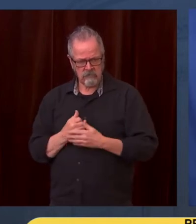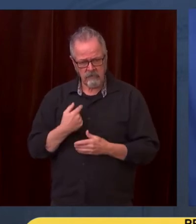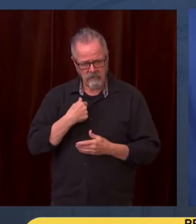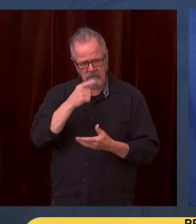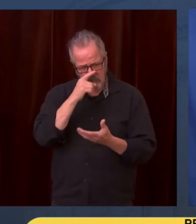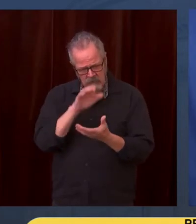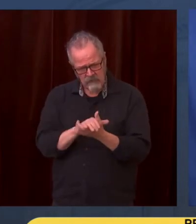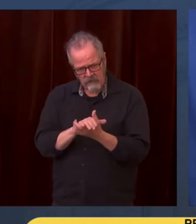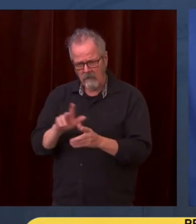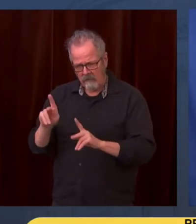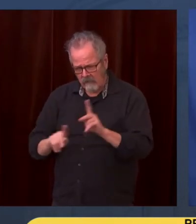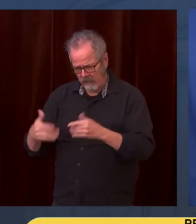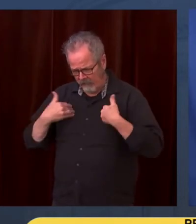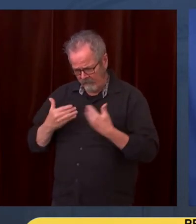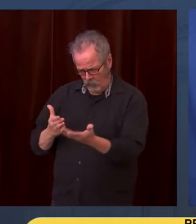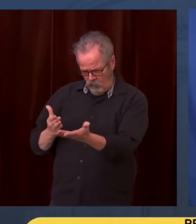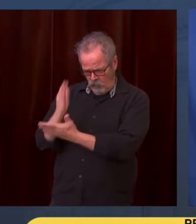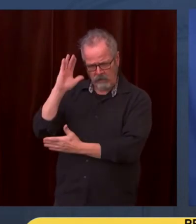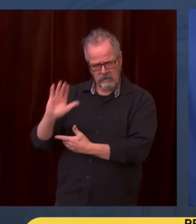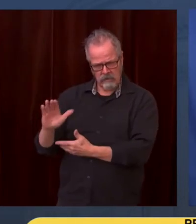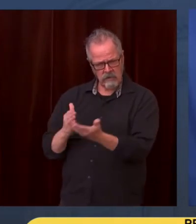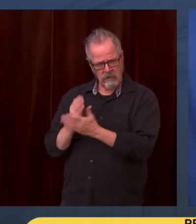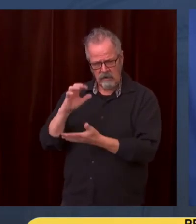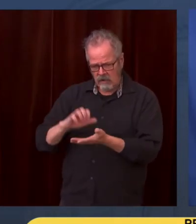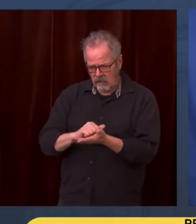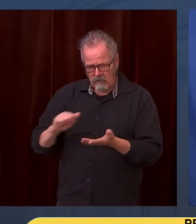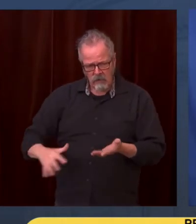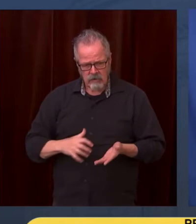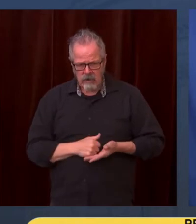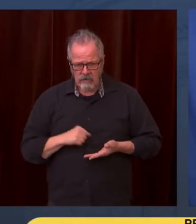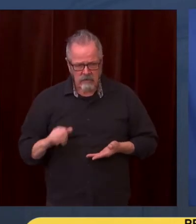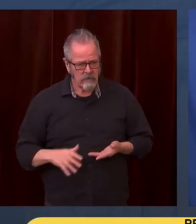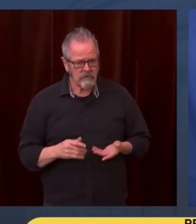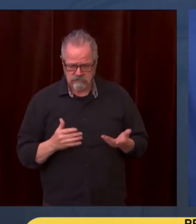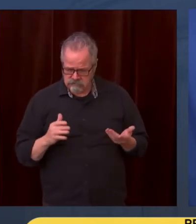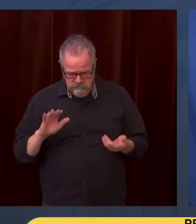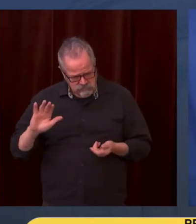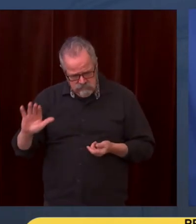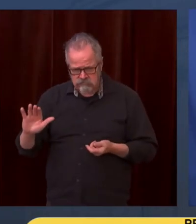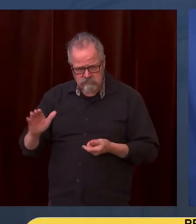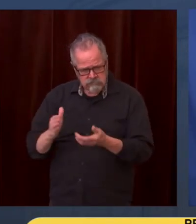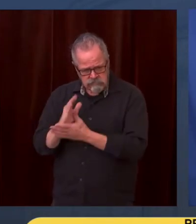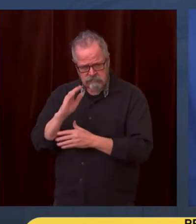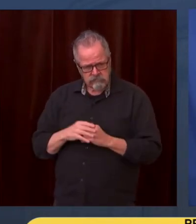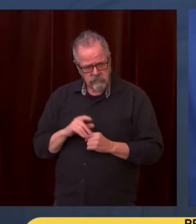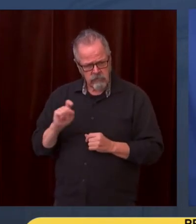because of our pre-existing success in the state of Washington, leading the country when it comes to the right of choice.